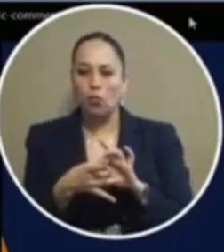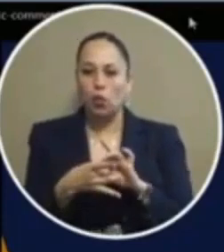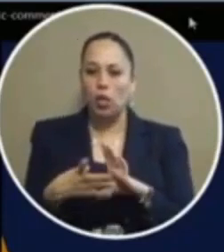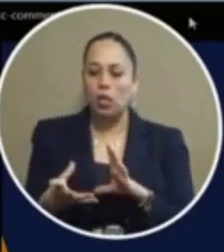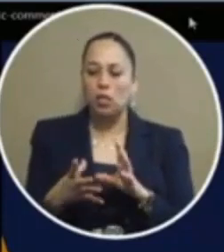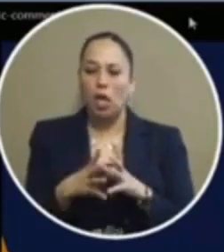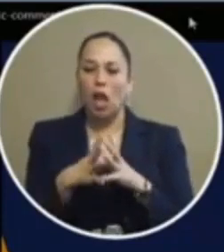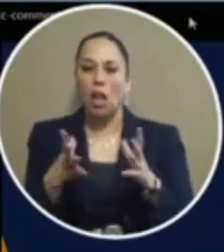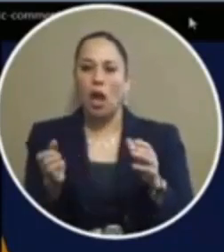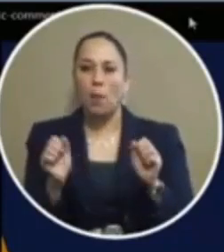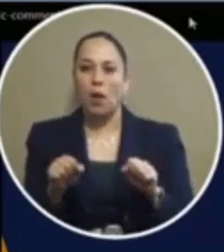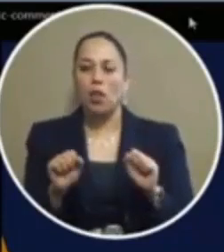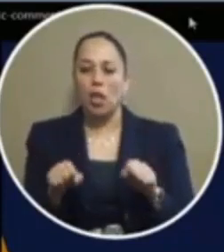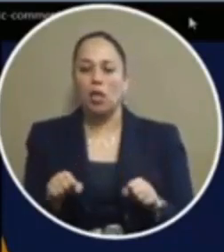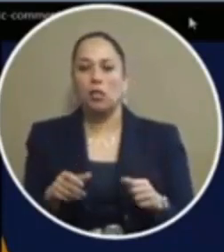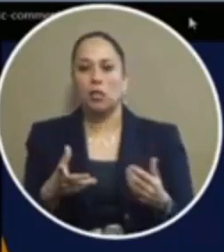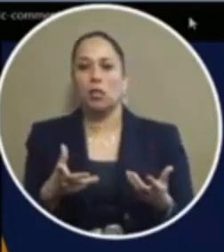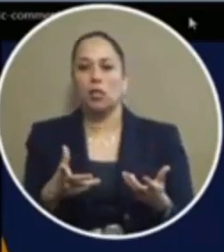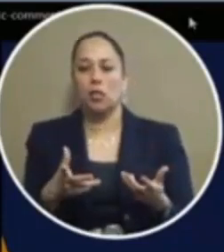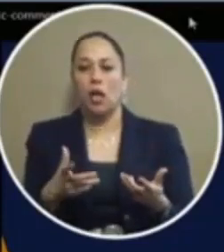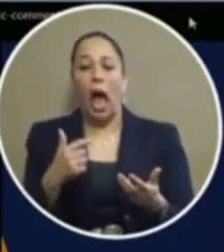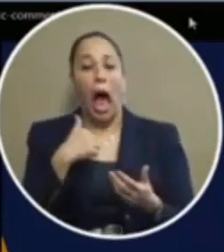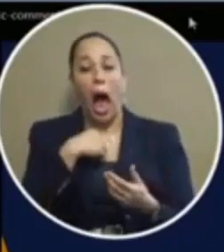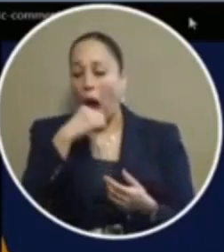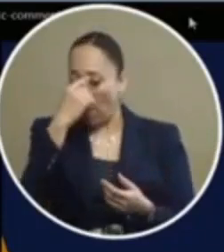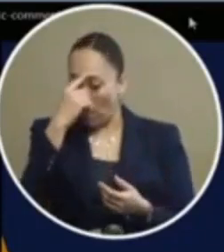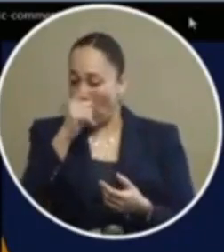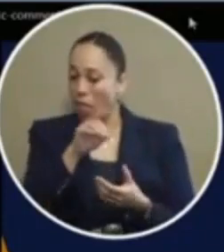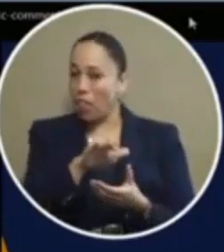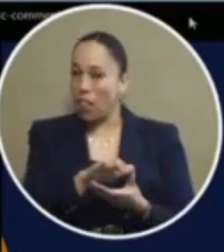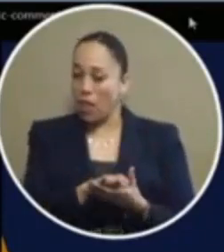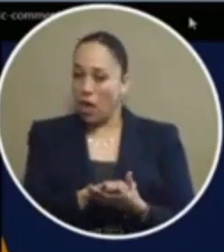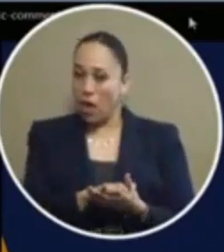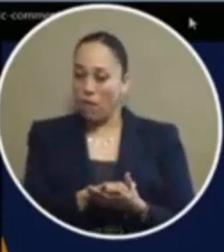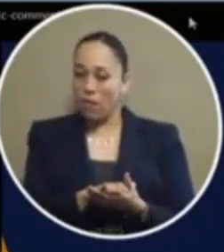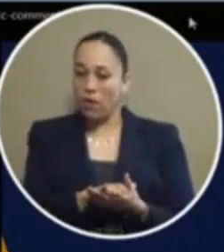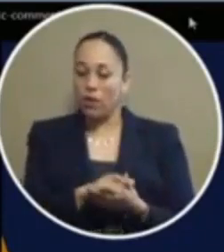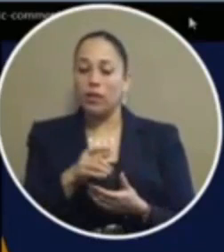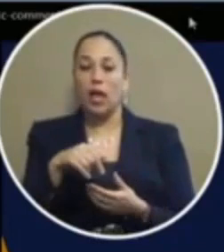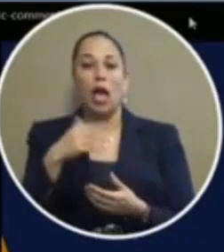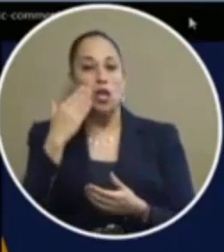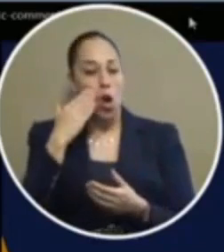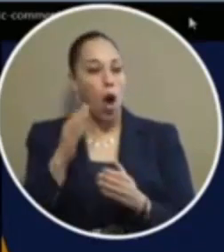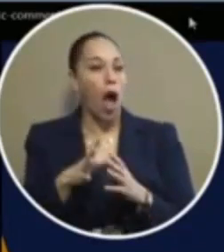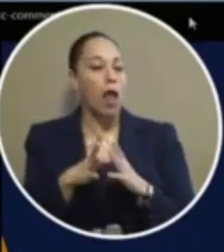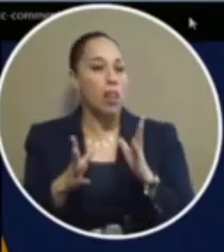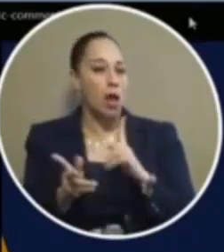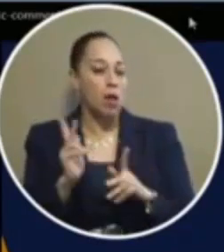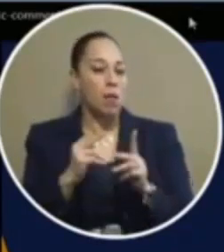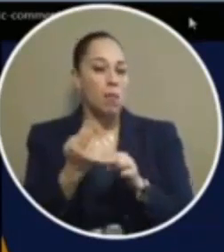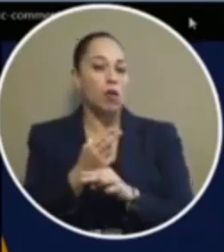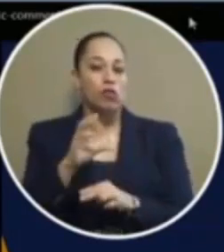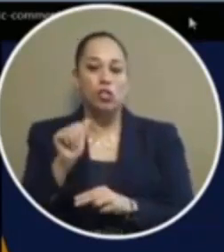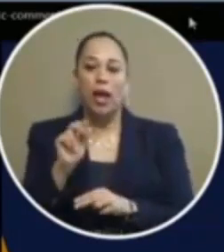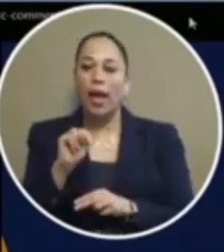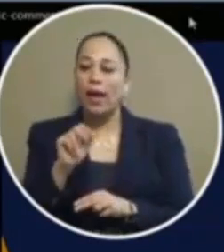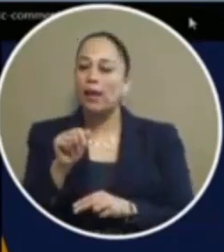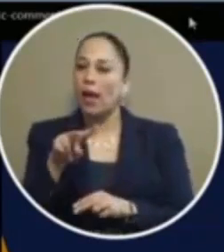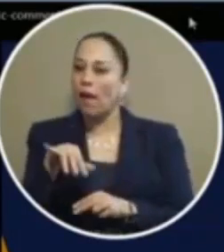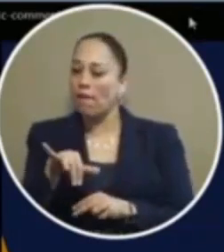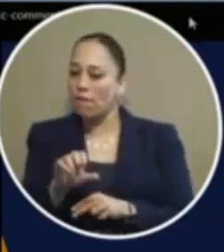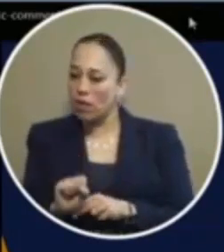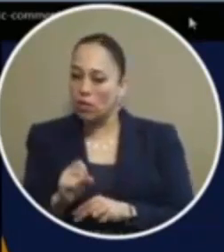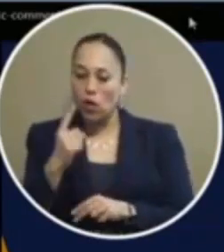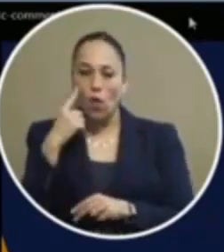much human potential as possible uh i believe that i've come to know many people who use cannabis uh for